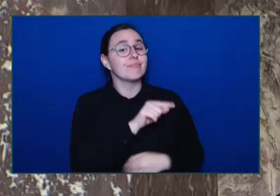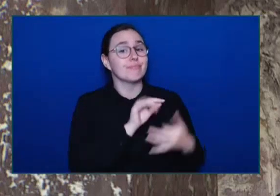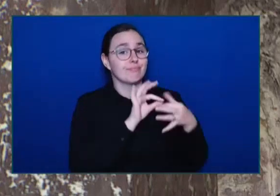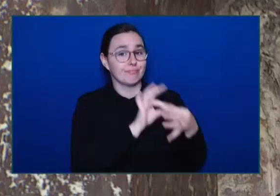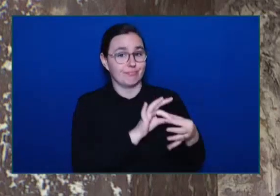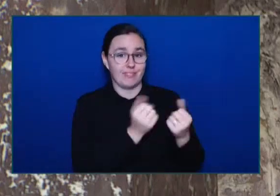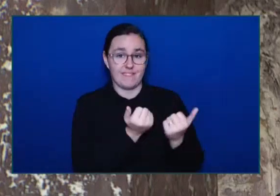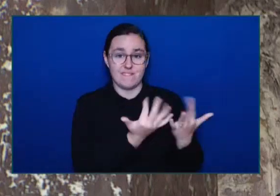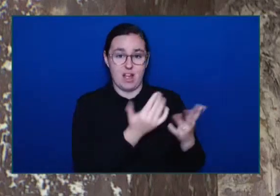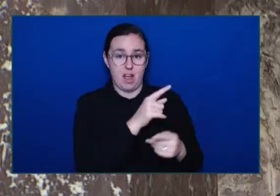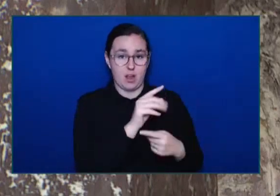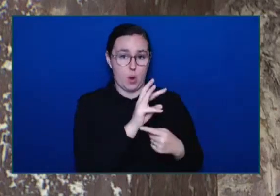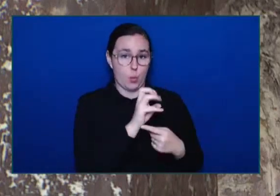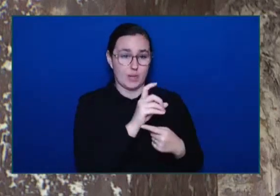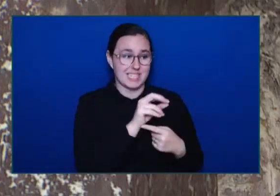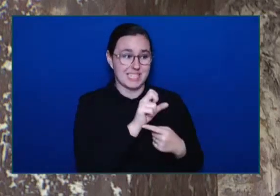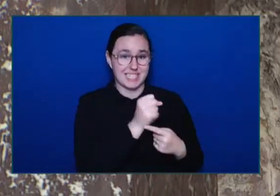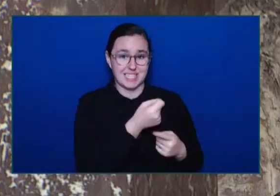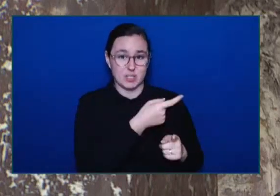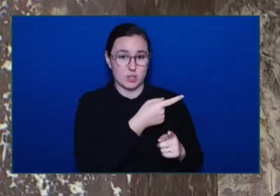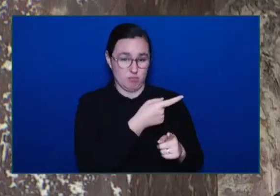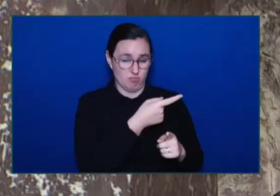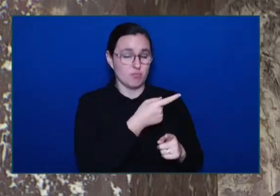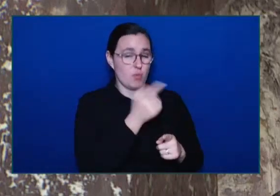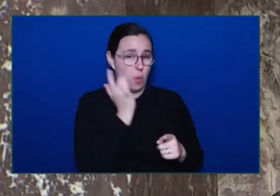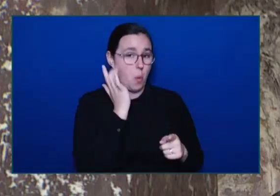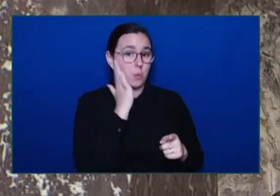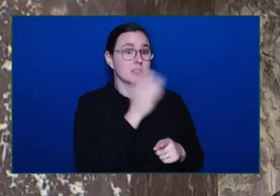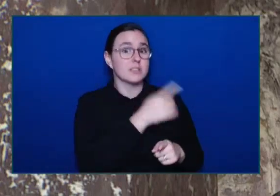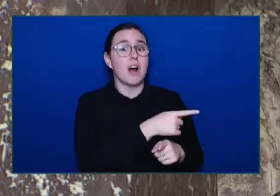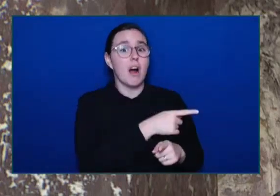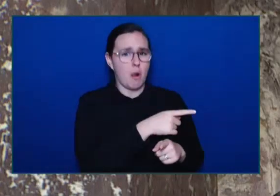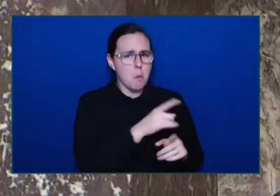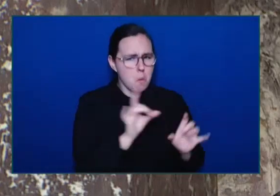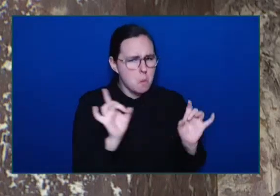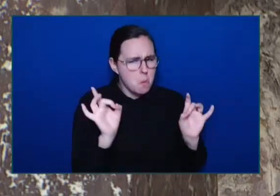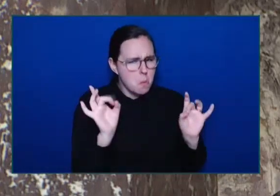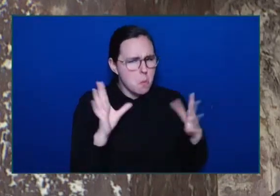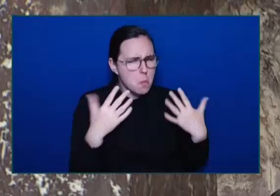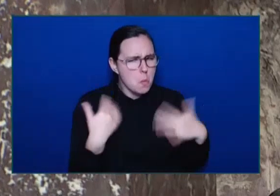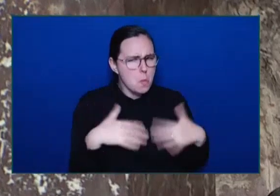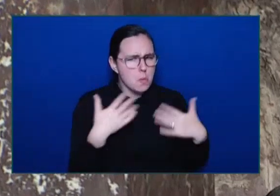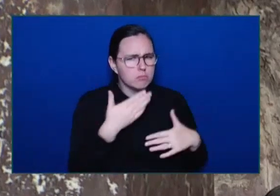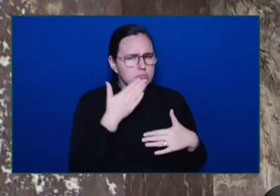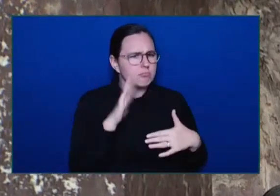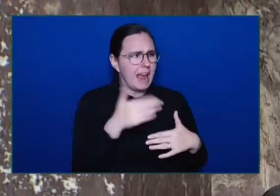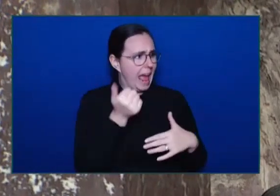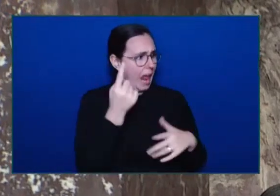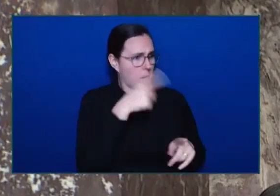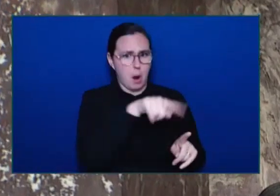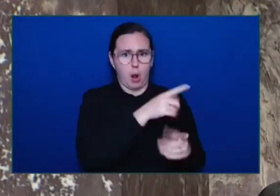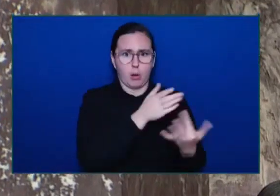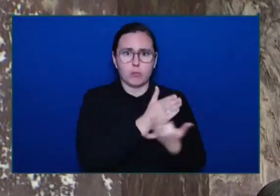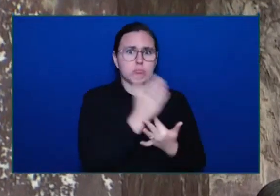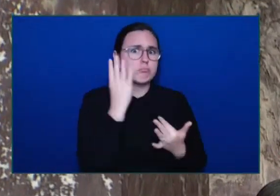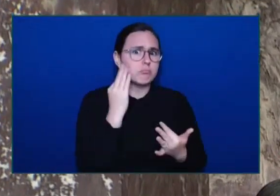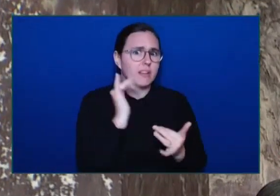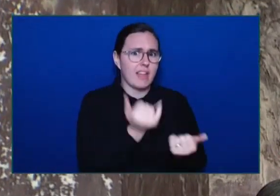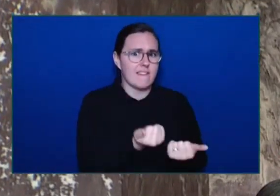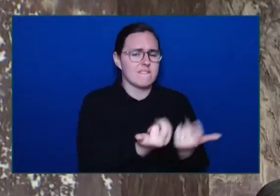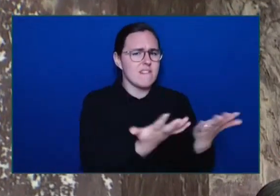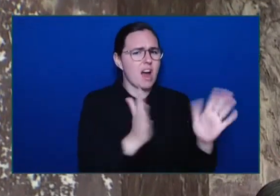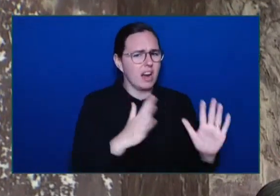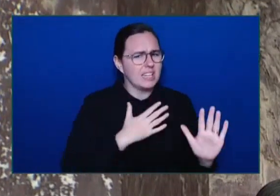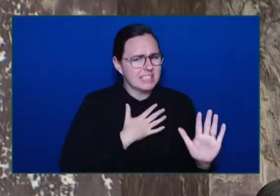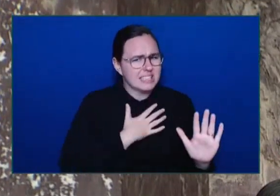Just an awful thing For anyone to go through And I know that Many of the survivors Are in court right now So I can't